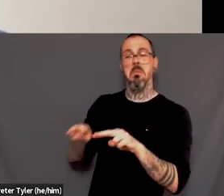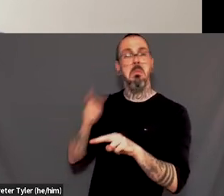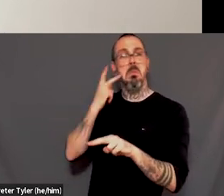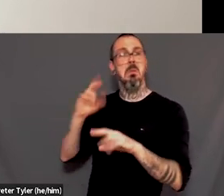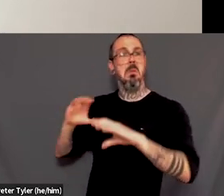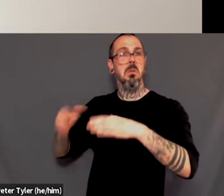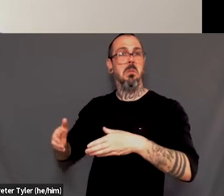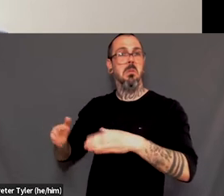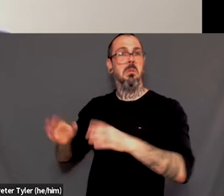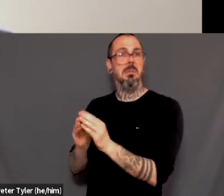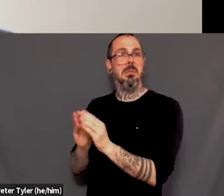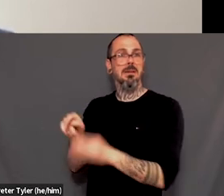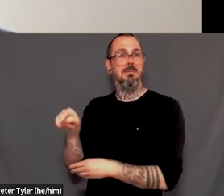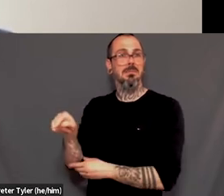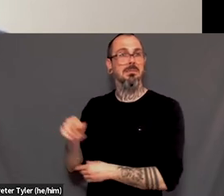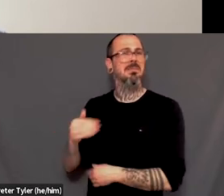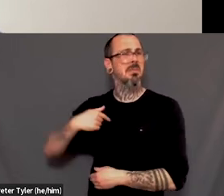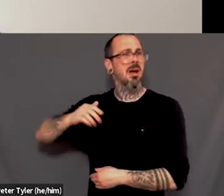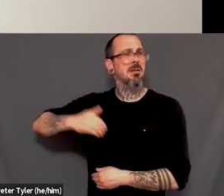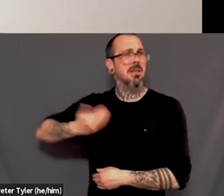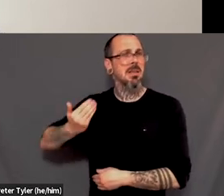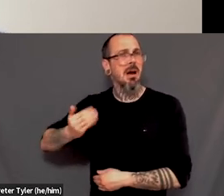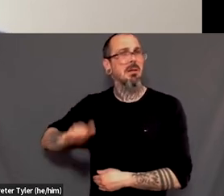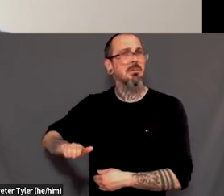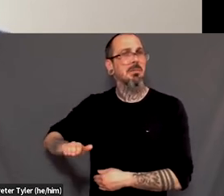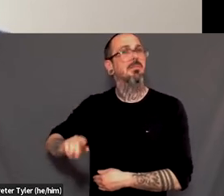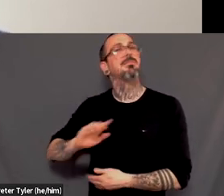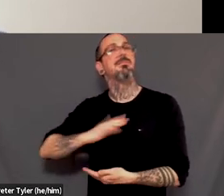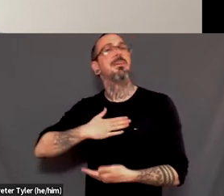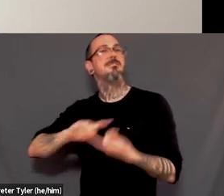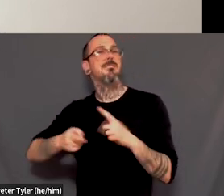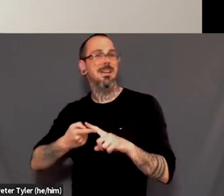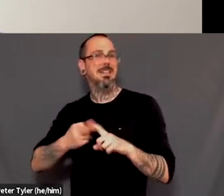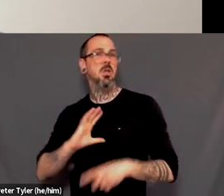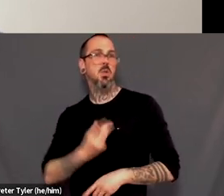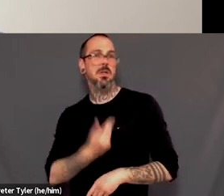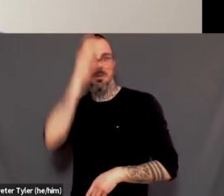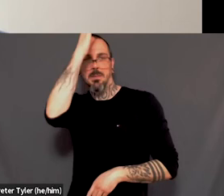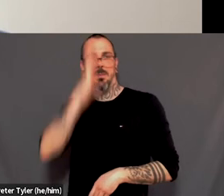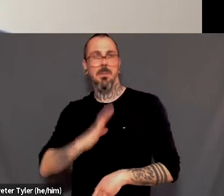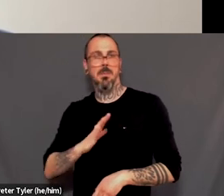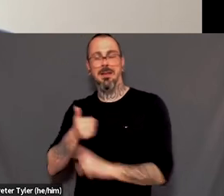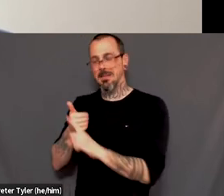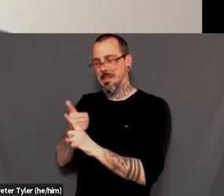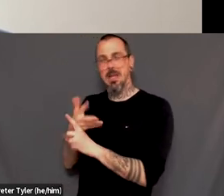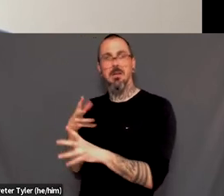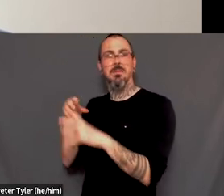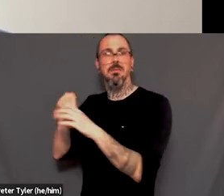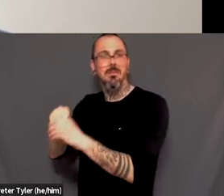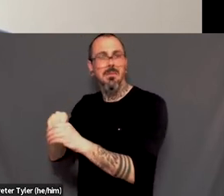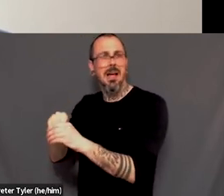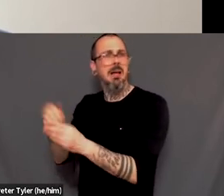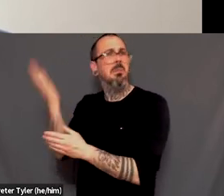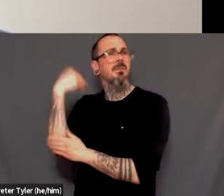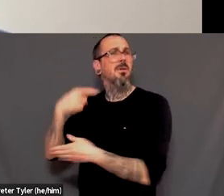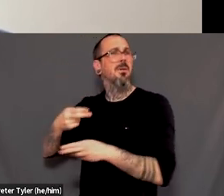Uh, one of my best friends who is a trans guy, like infiltrated the, I think they called themselves like elder lesbos or